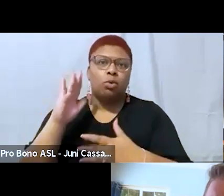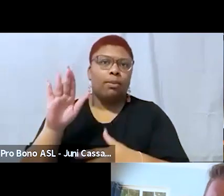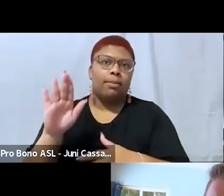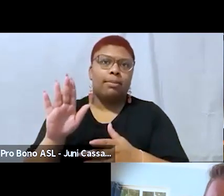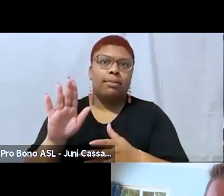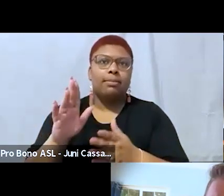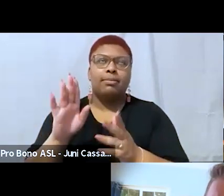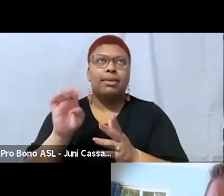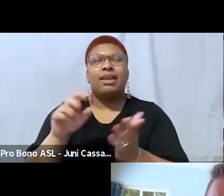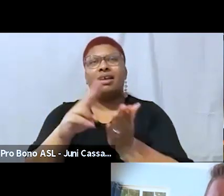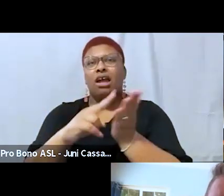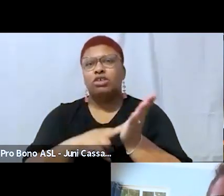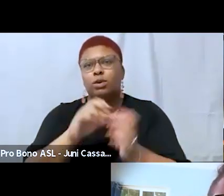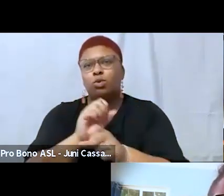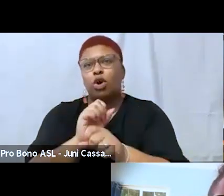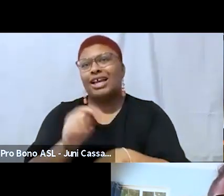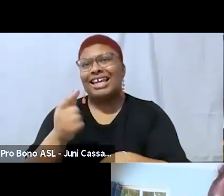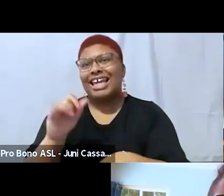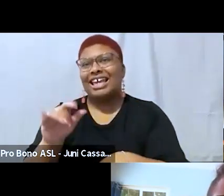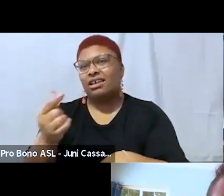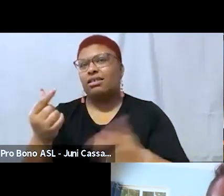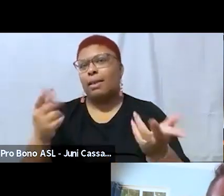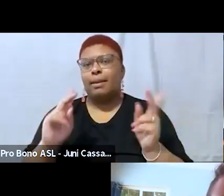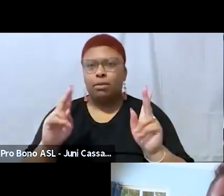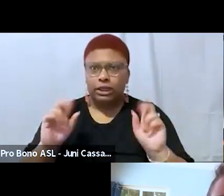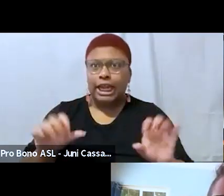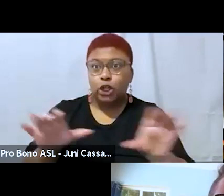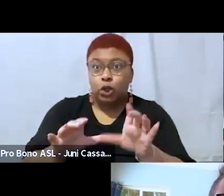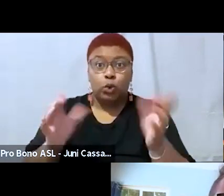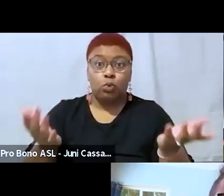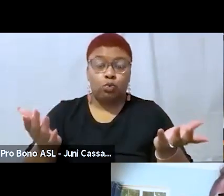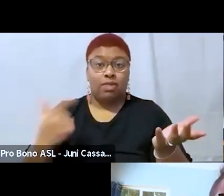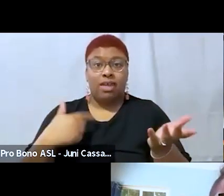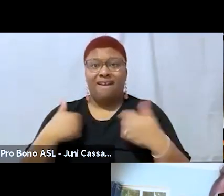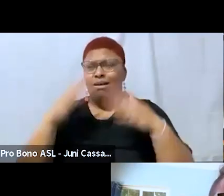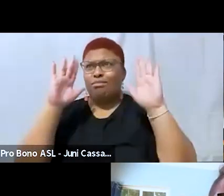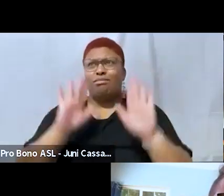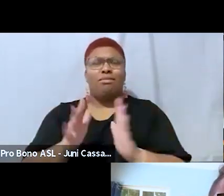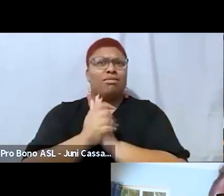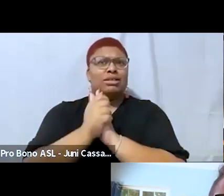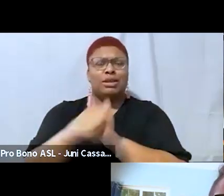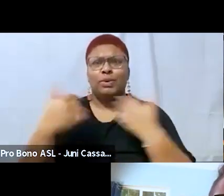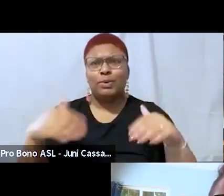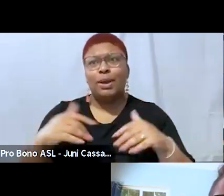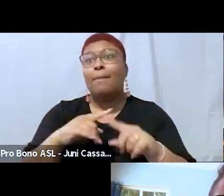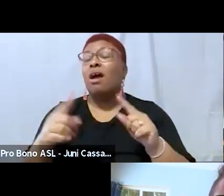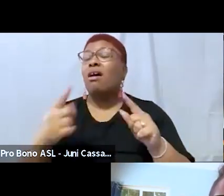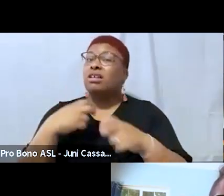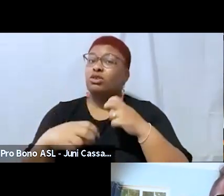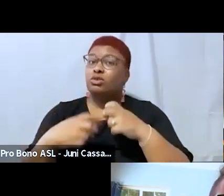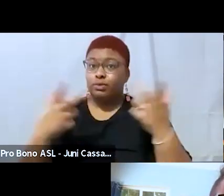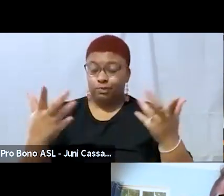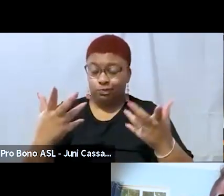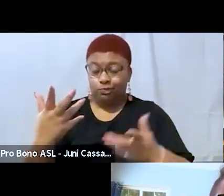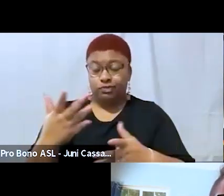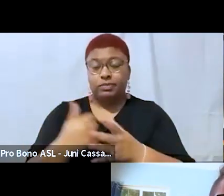work that these people are able to do they have amazing skills the issue is that i've been thinking